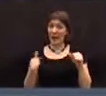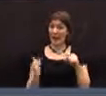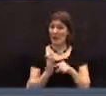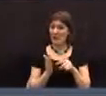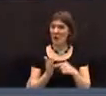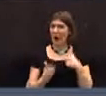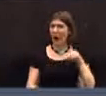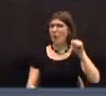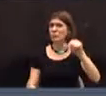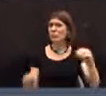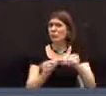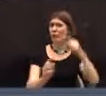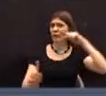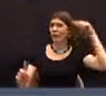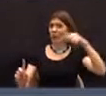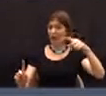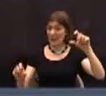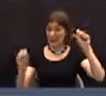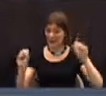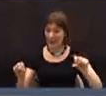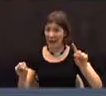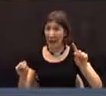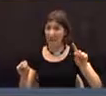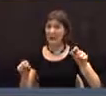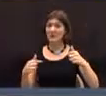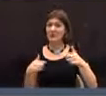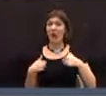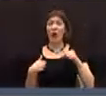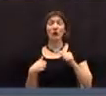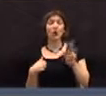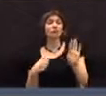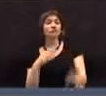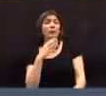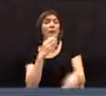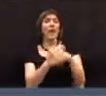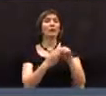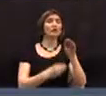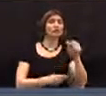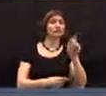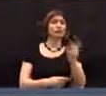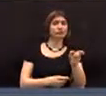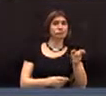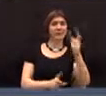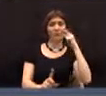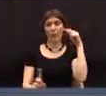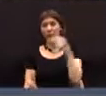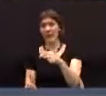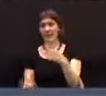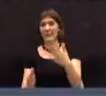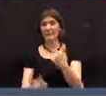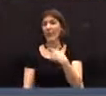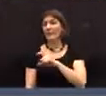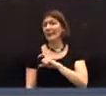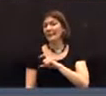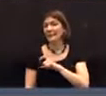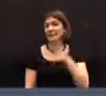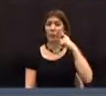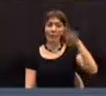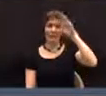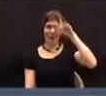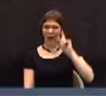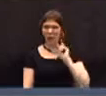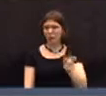actually pay more. And you can earmark such a request specifically for, say, police and fire